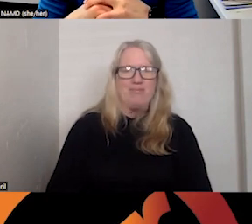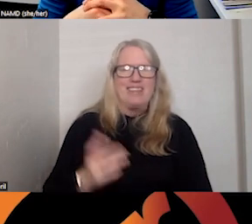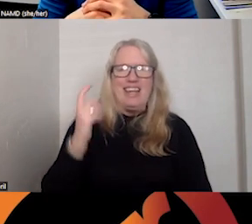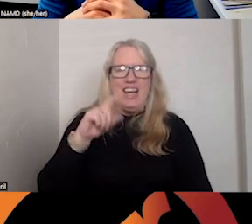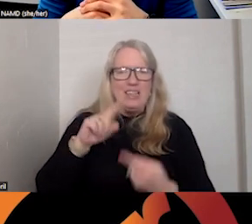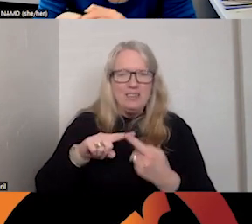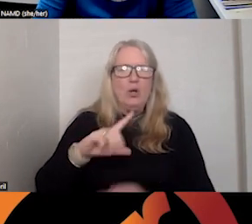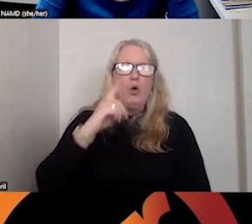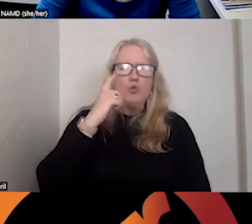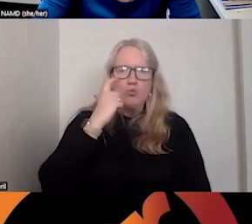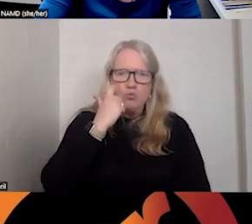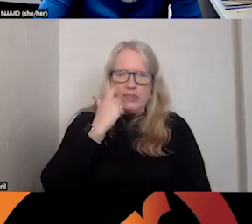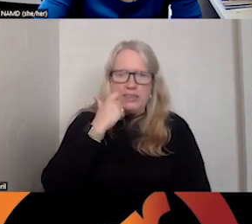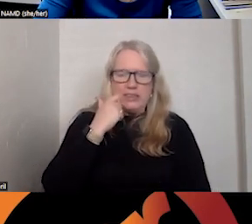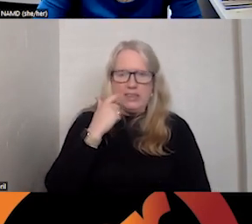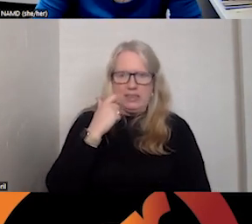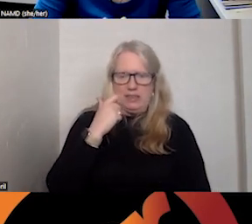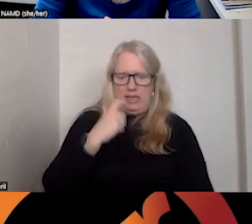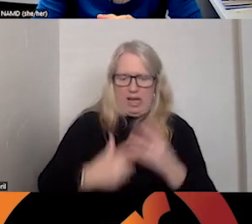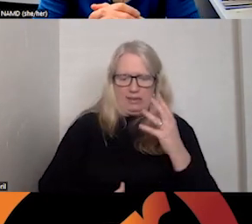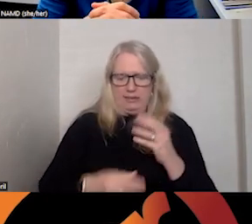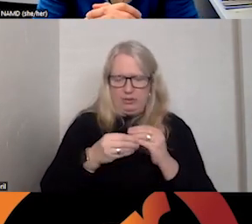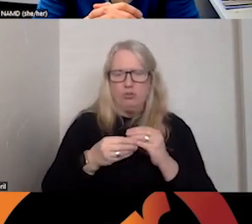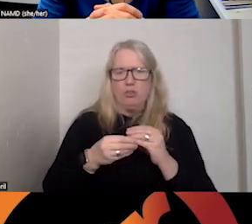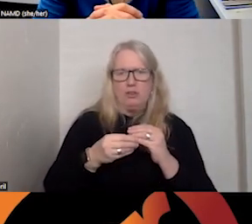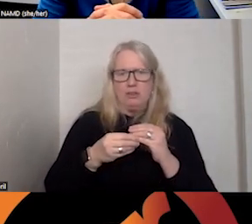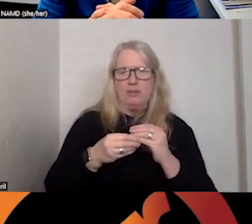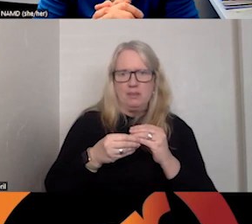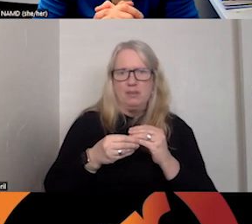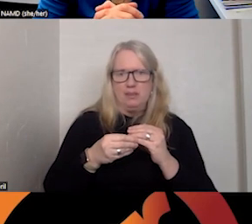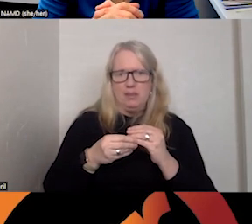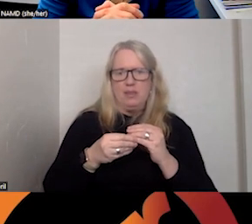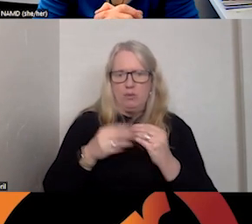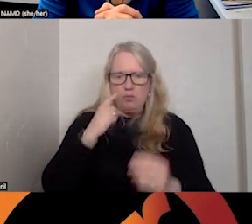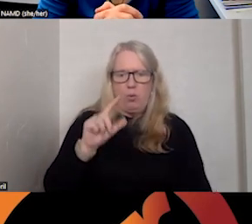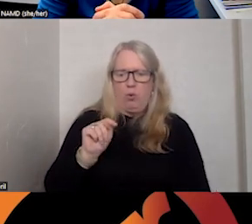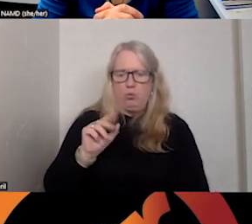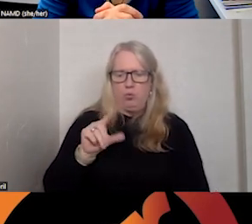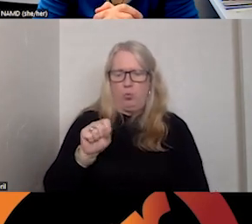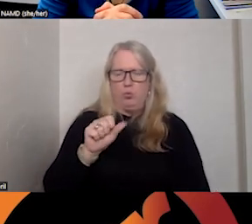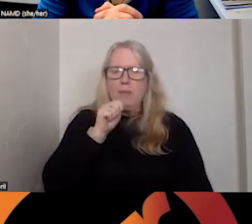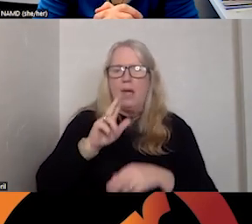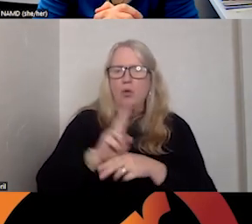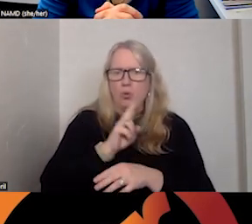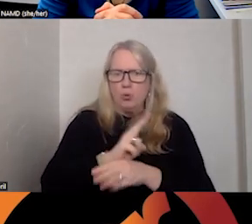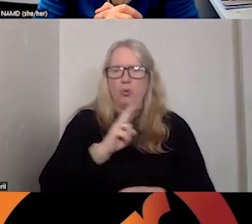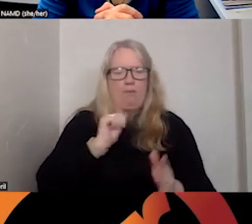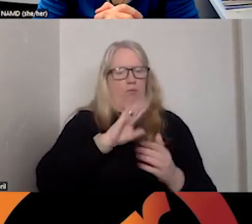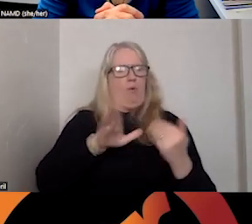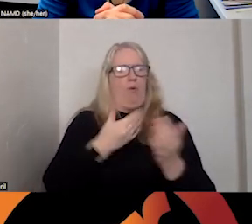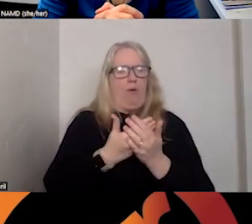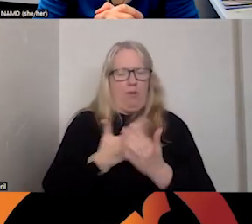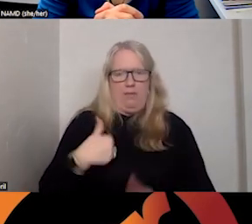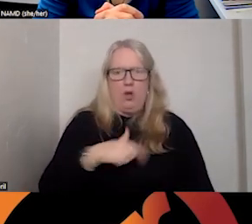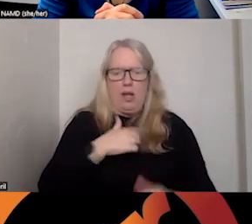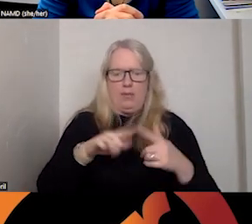addition to the tools that are being used by all of us who are working